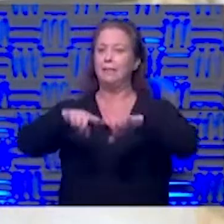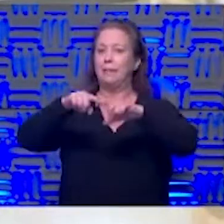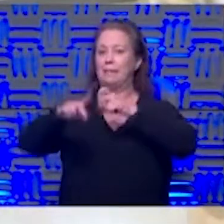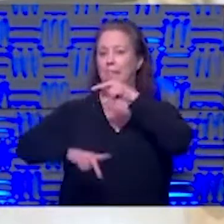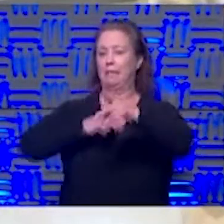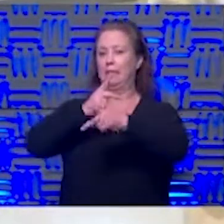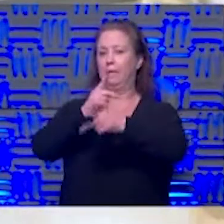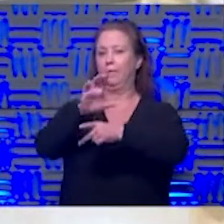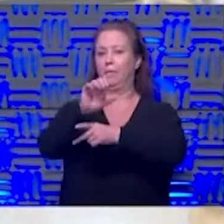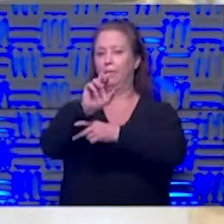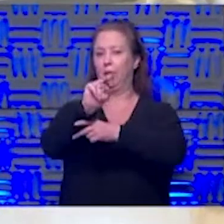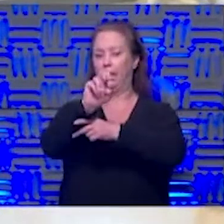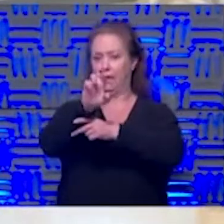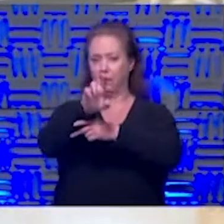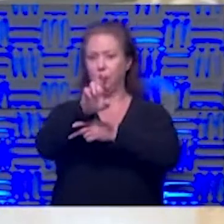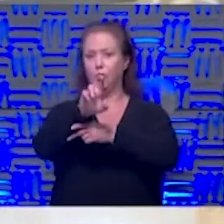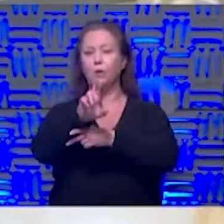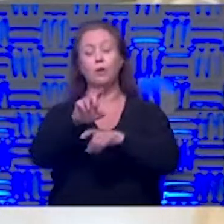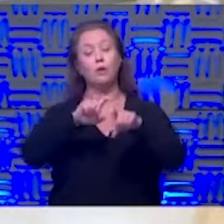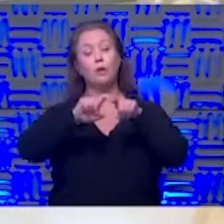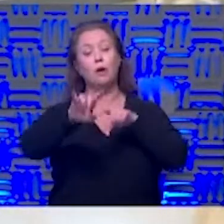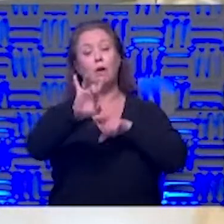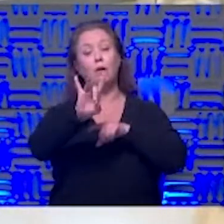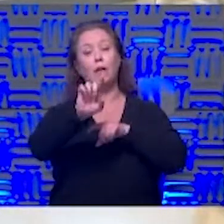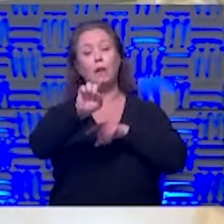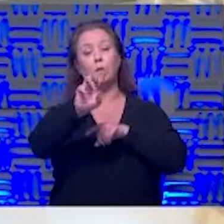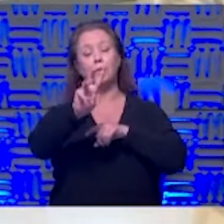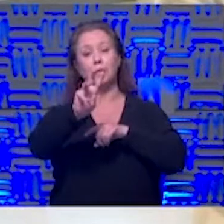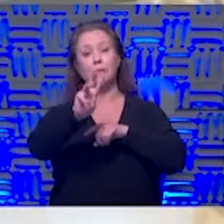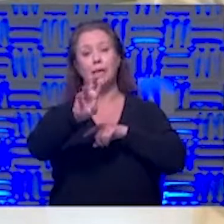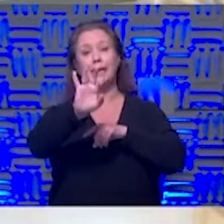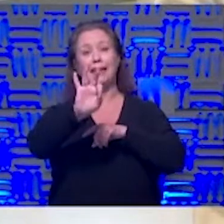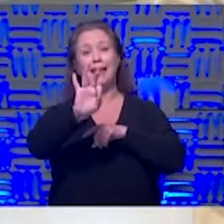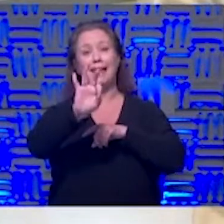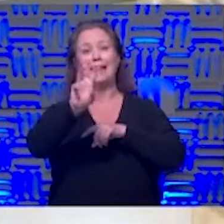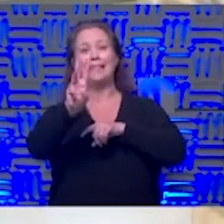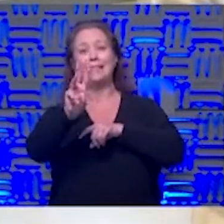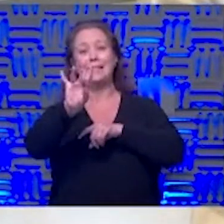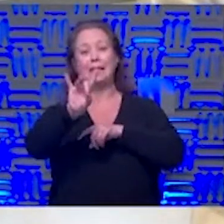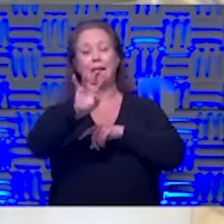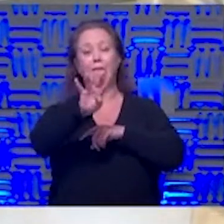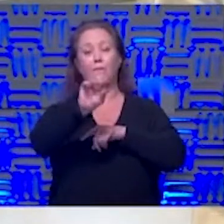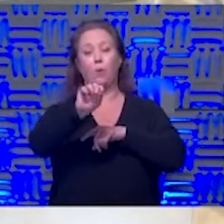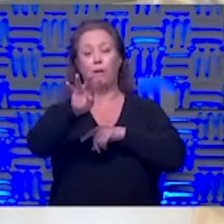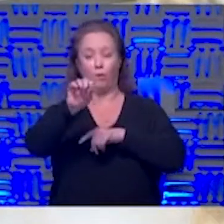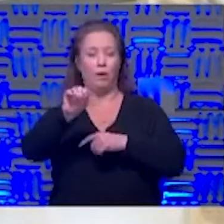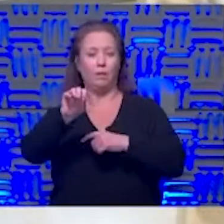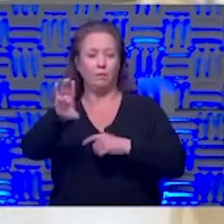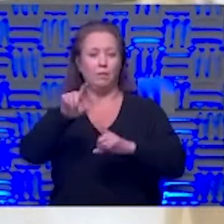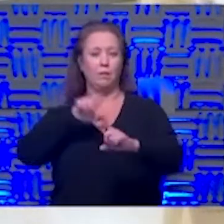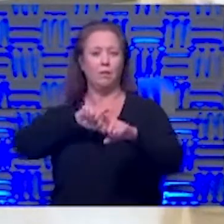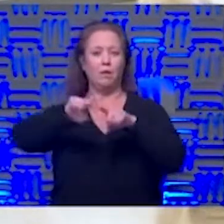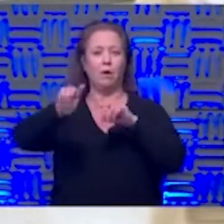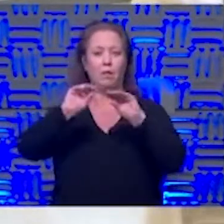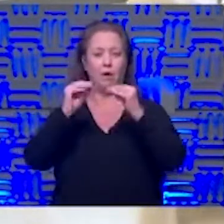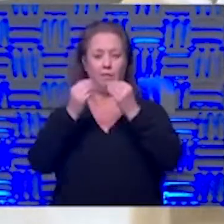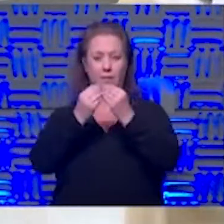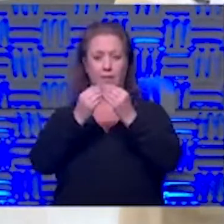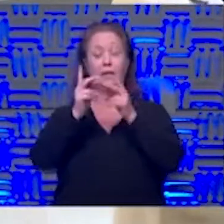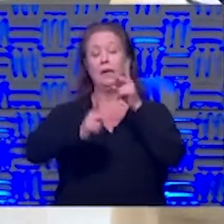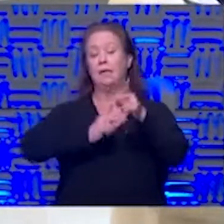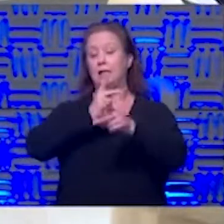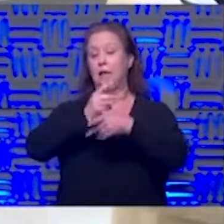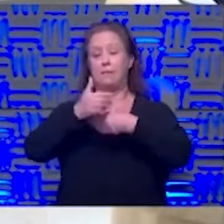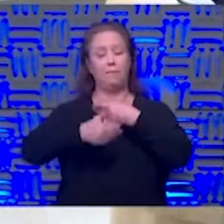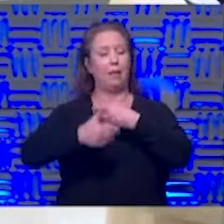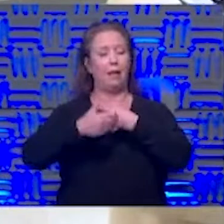she can call our main office at 816-968-4040 and she can ask that question types of blood types of blood